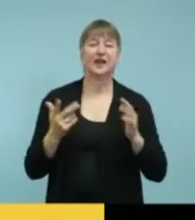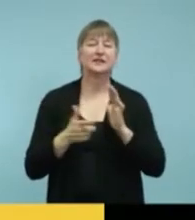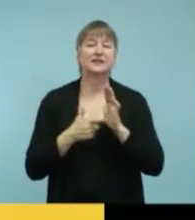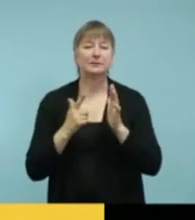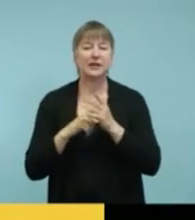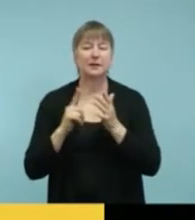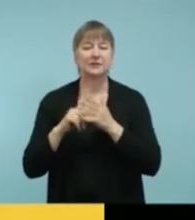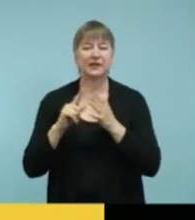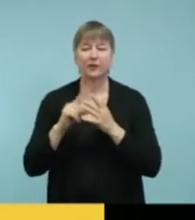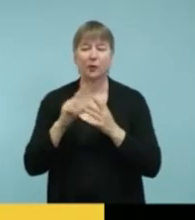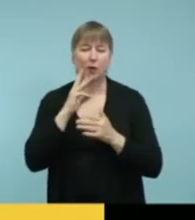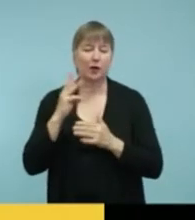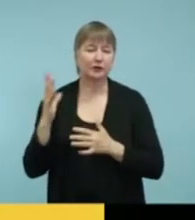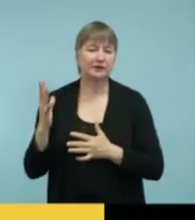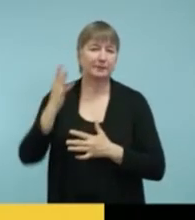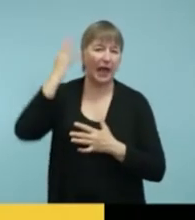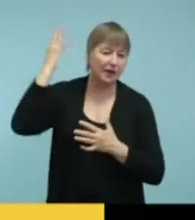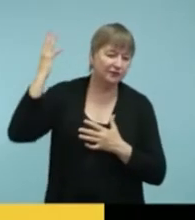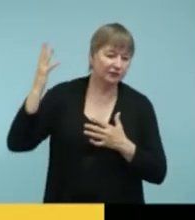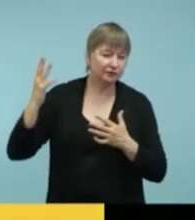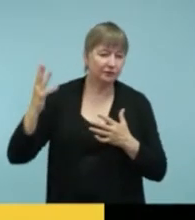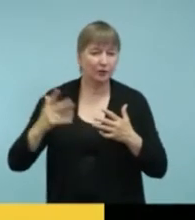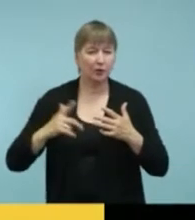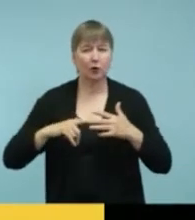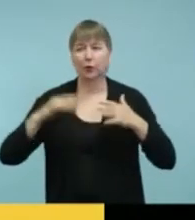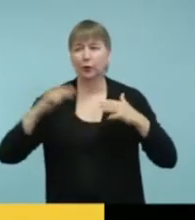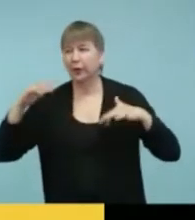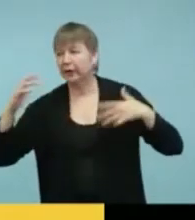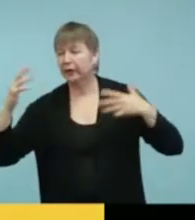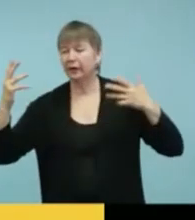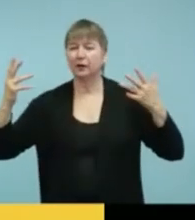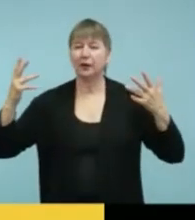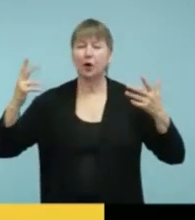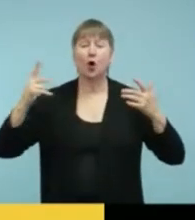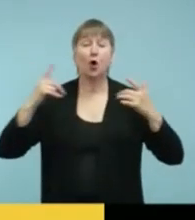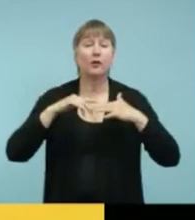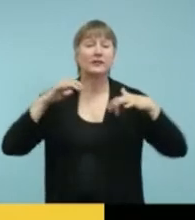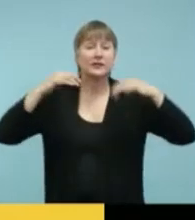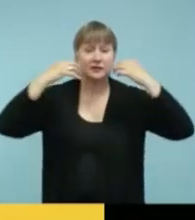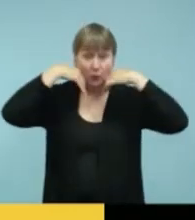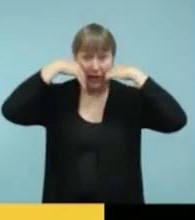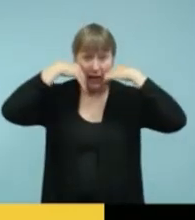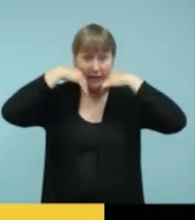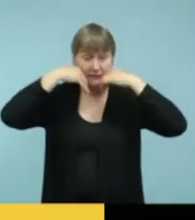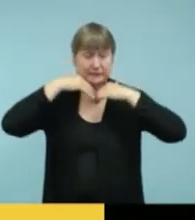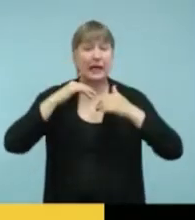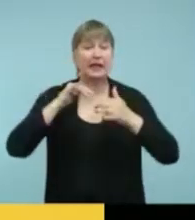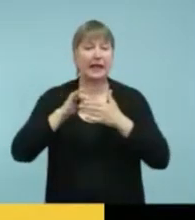bit, or they're not, you know, going to get, um, if they sweat a little bit, it should still be okay.